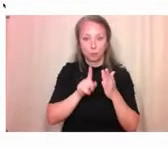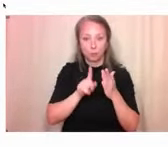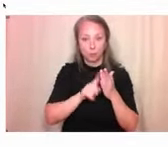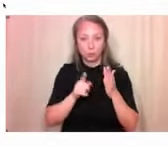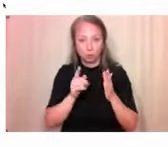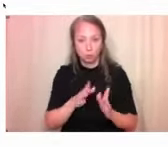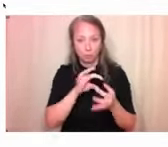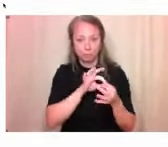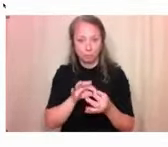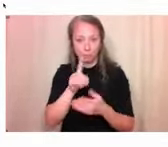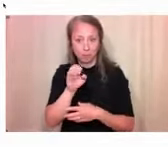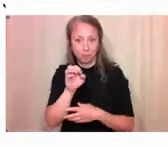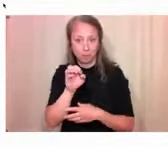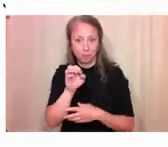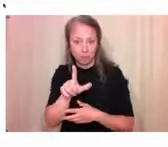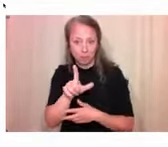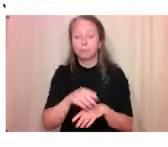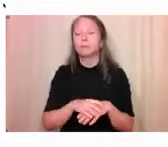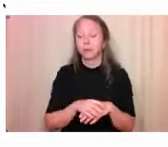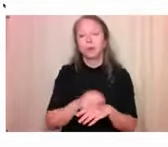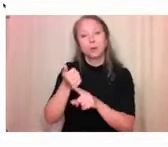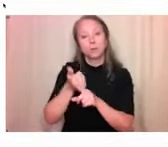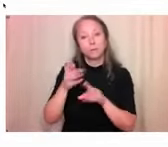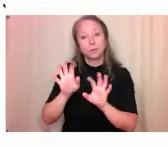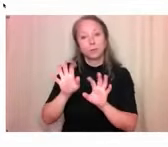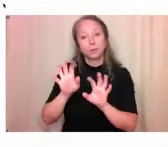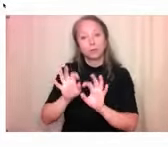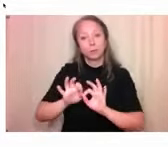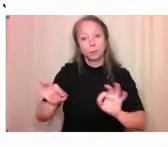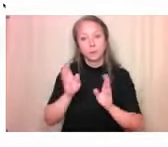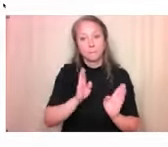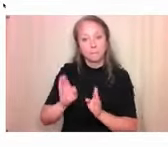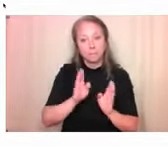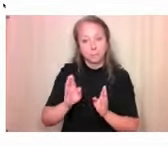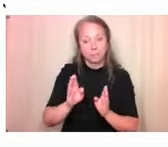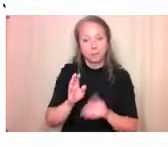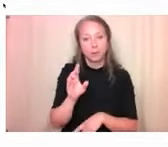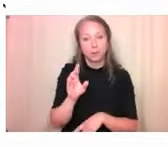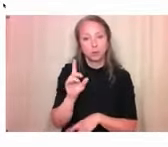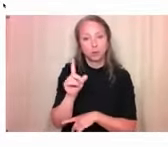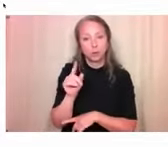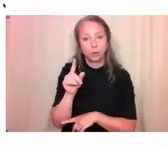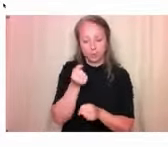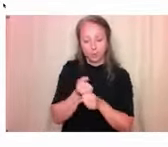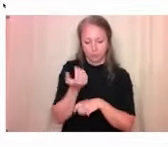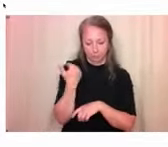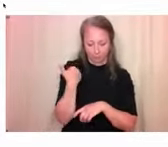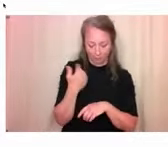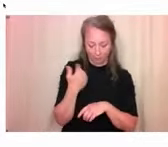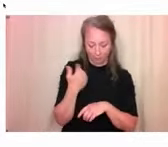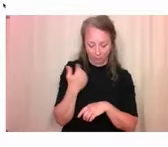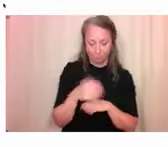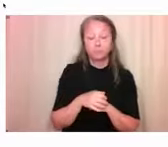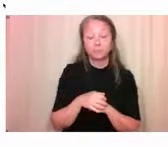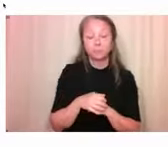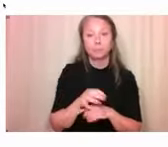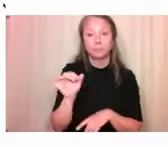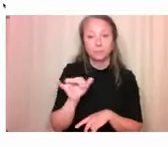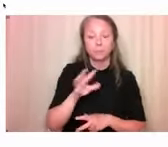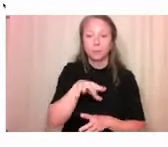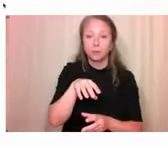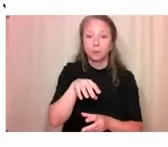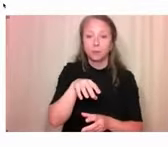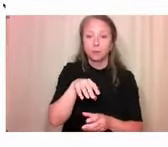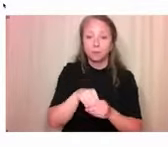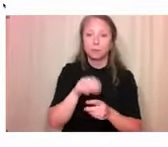in 2020. Prior to those studies, she obtained a Bachelor of Environmental Design Studies in Architecture, as well as a Bachelor